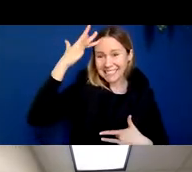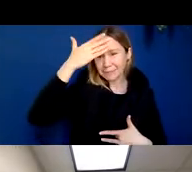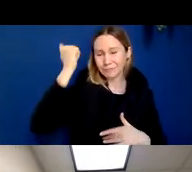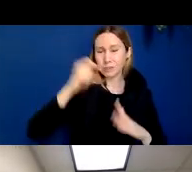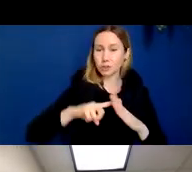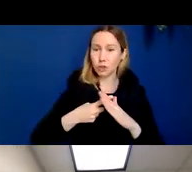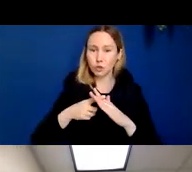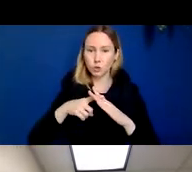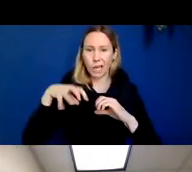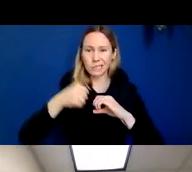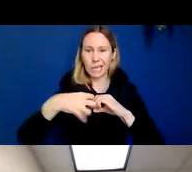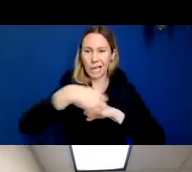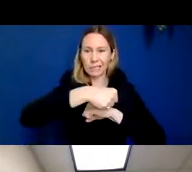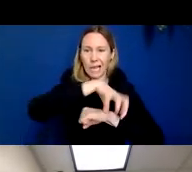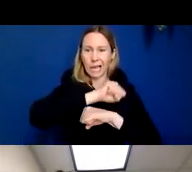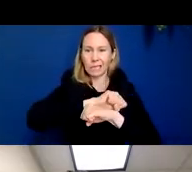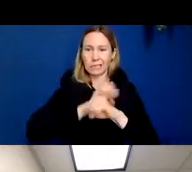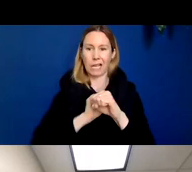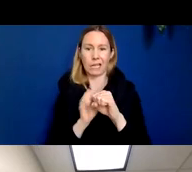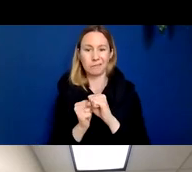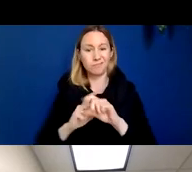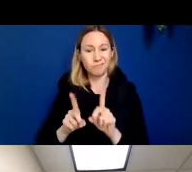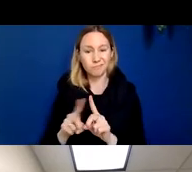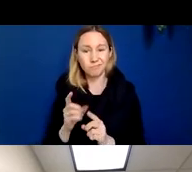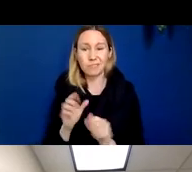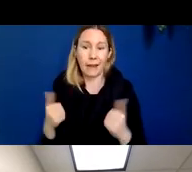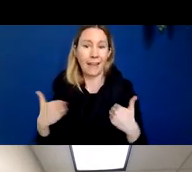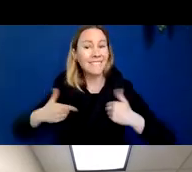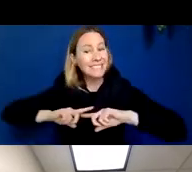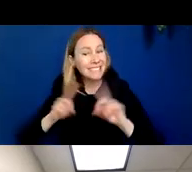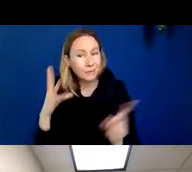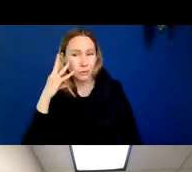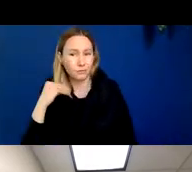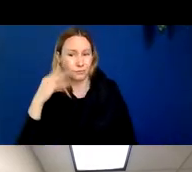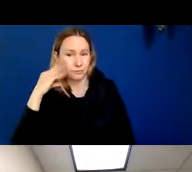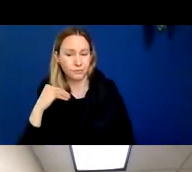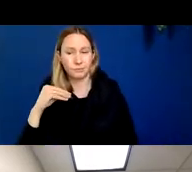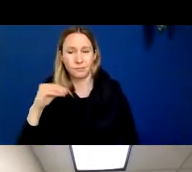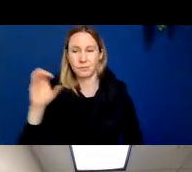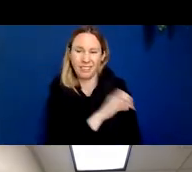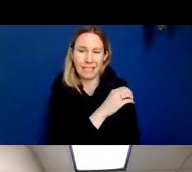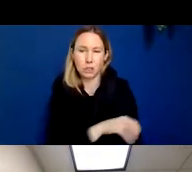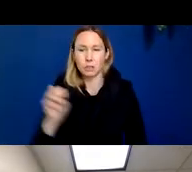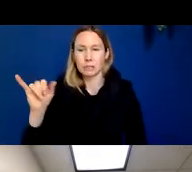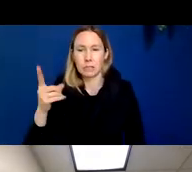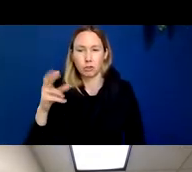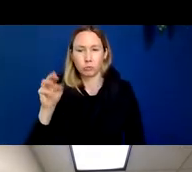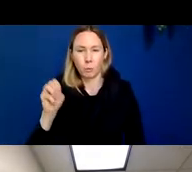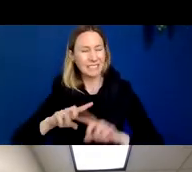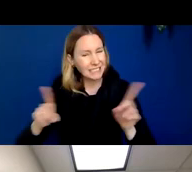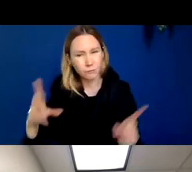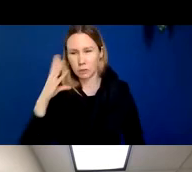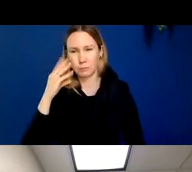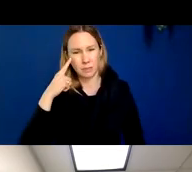attack different parts of the brain predominantly, can produce very different clinical syndromes, very different clinical presentations. For instance,